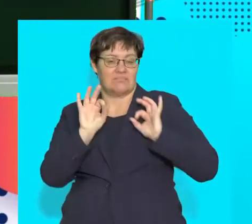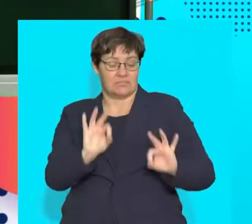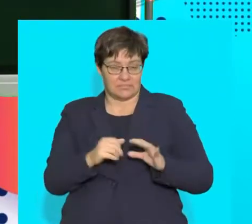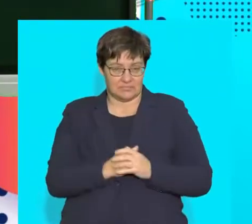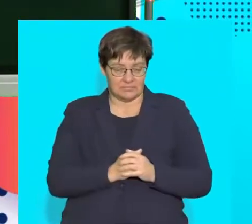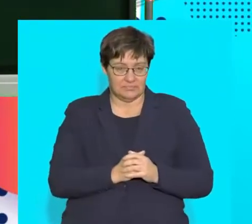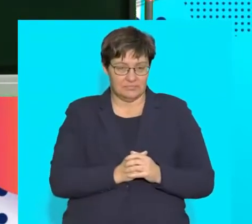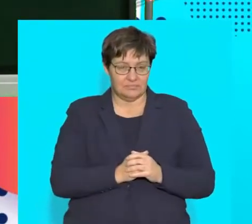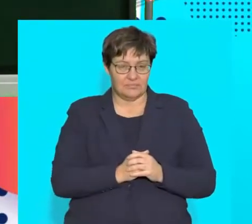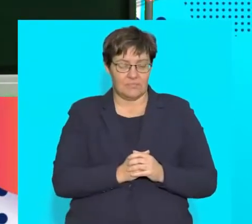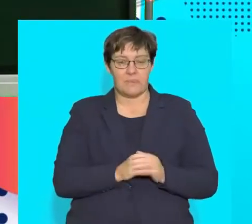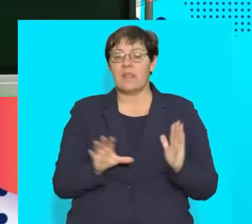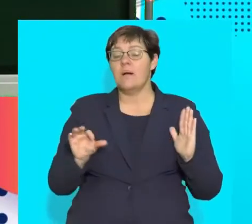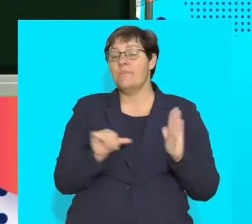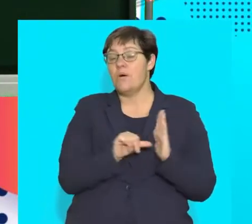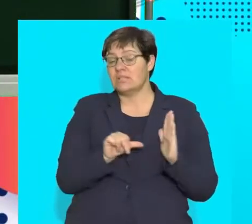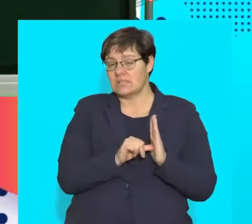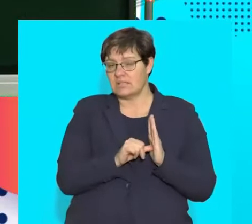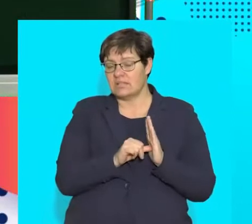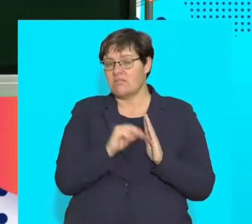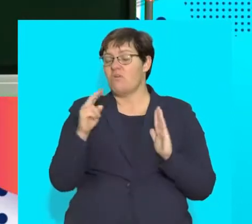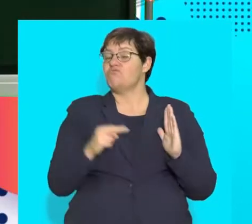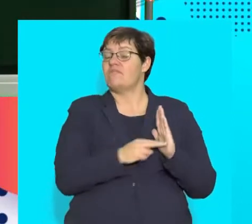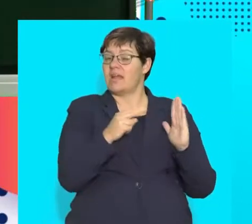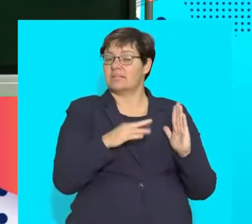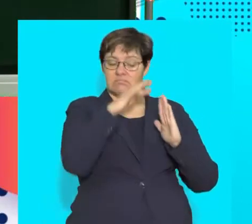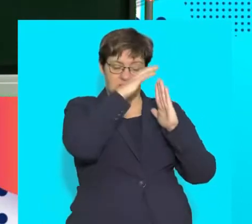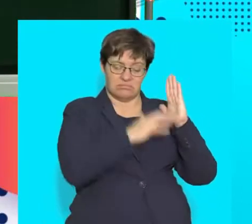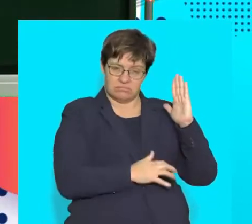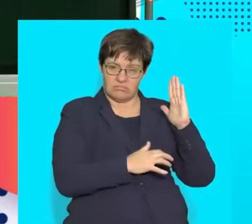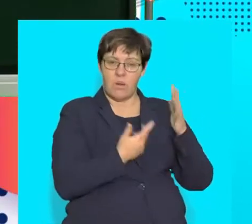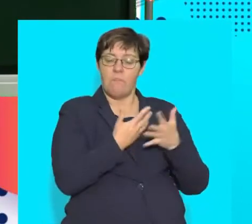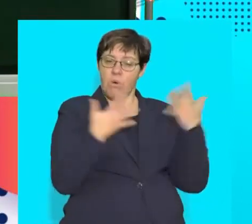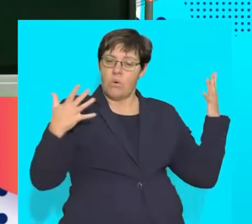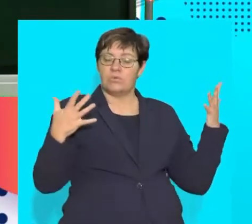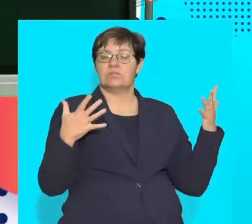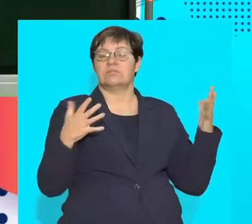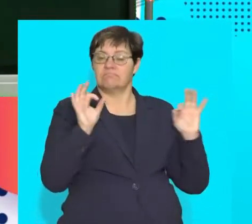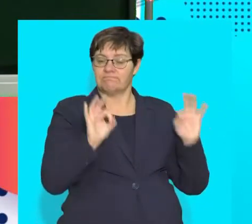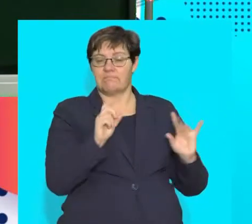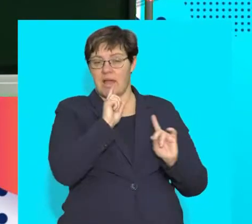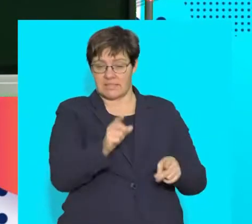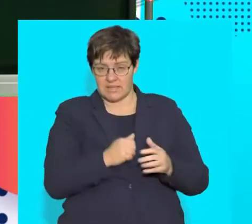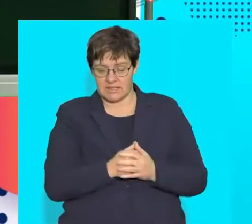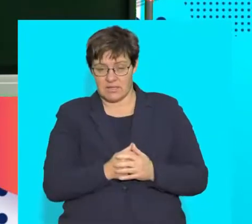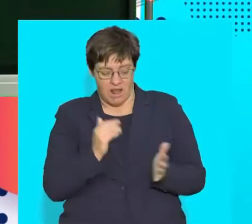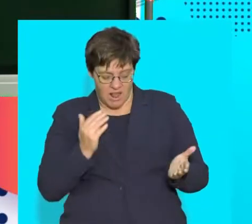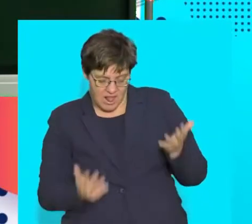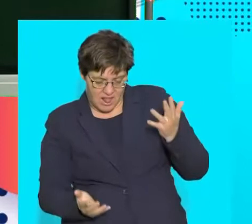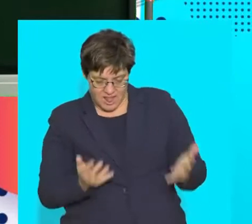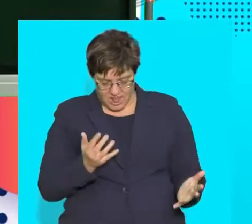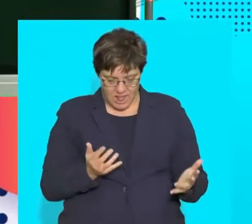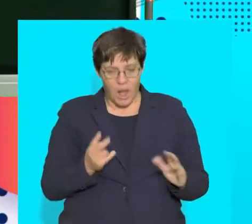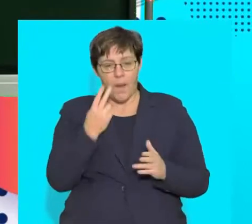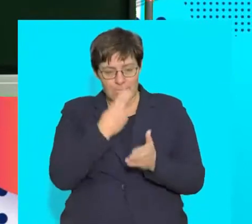correct one. Remember that it's important that you reflect and write down your most correct answer. If in doubt,